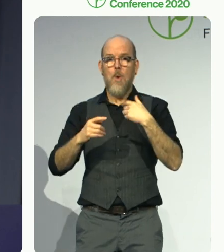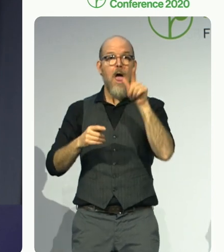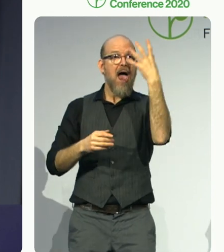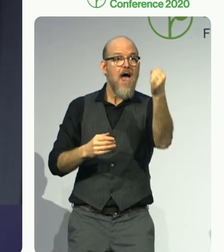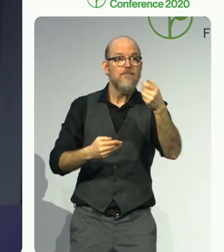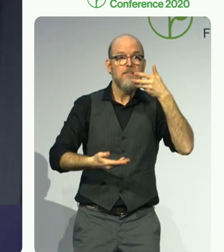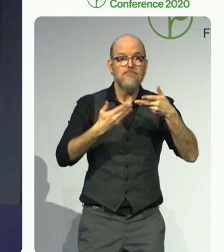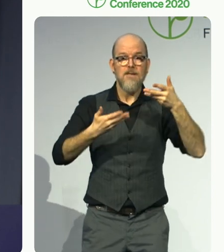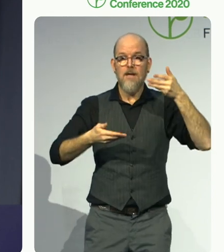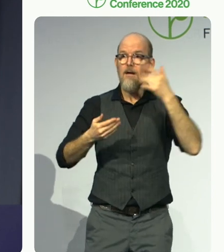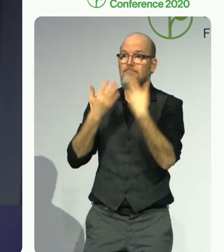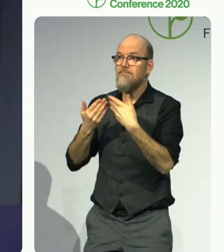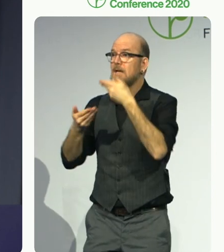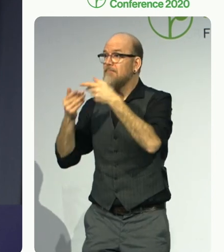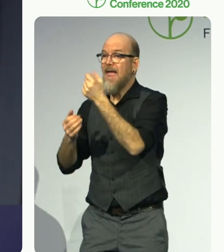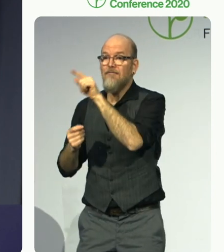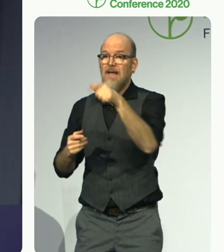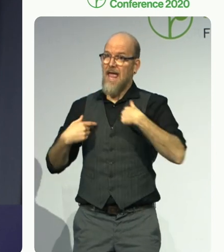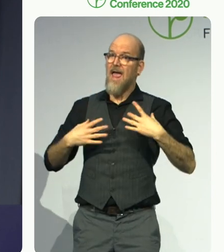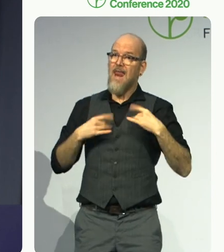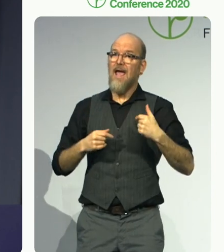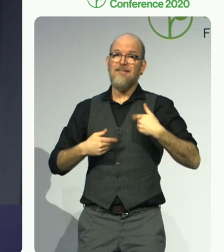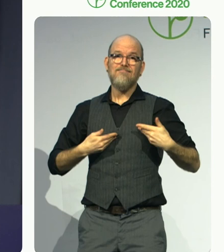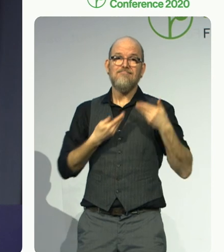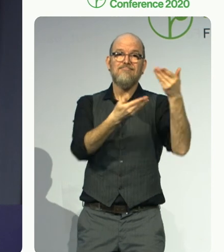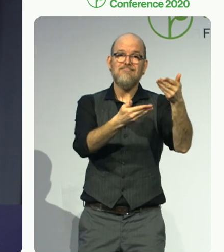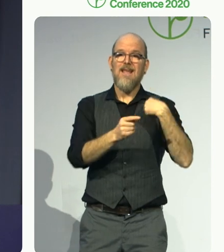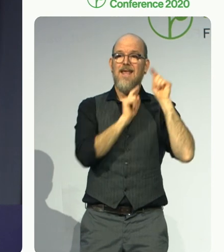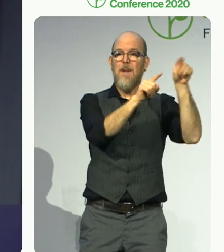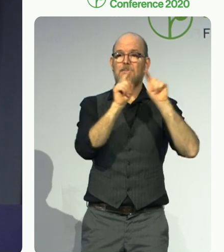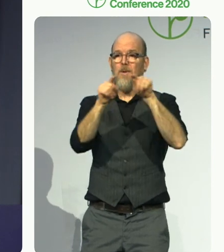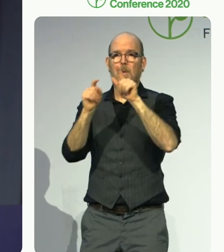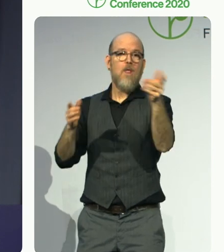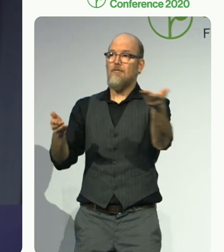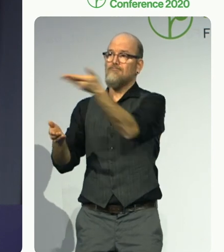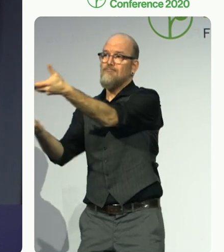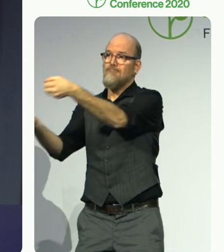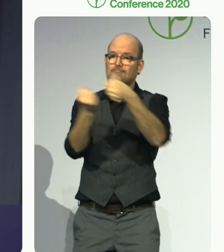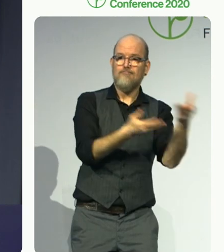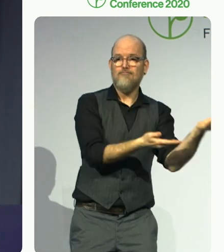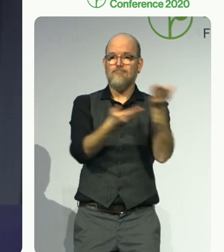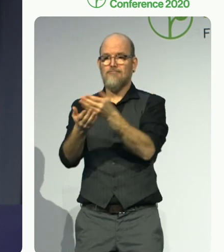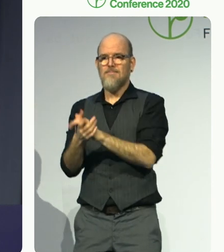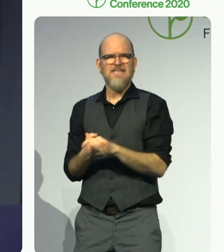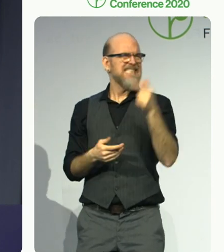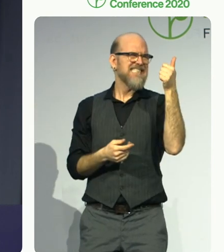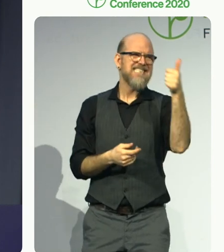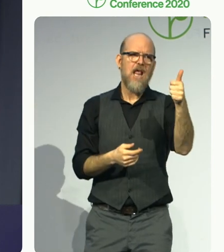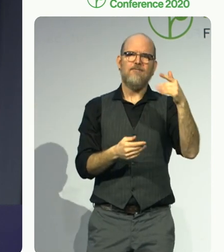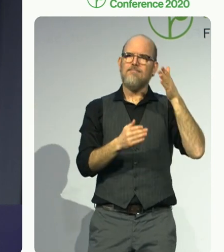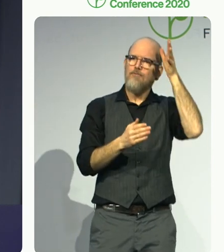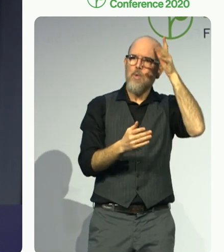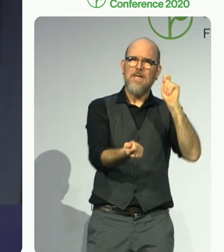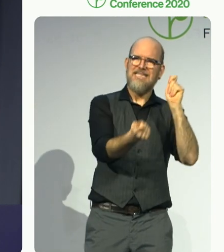You are the change makers and you are the power for a world without barriers. Thank you so much for being